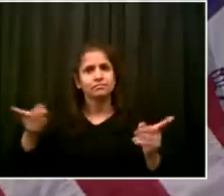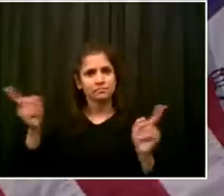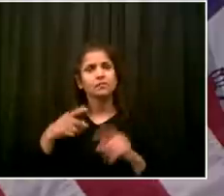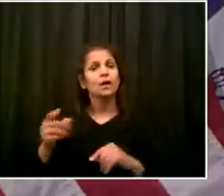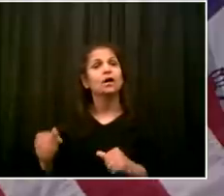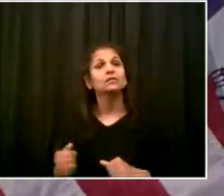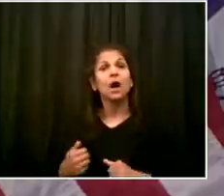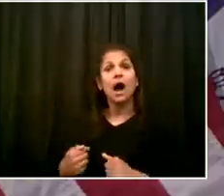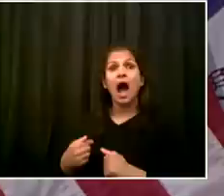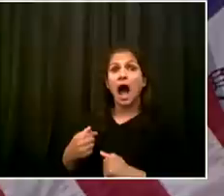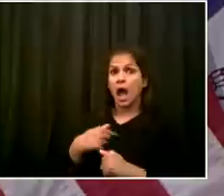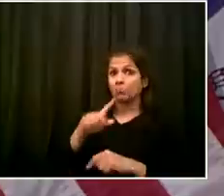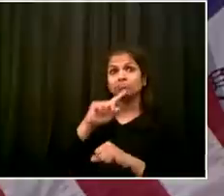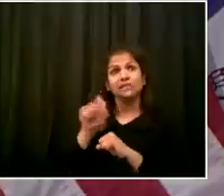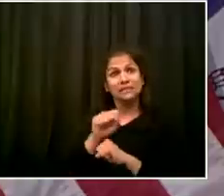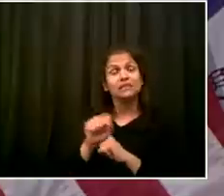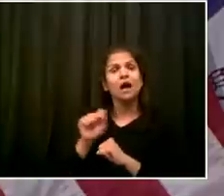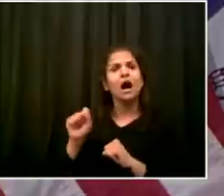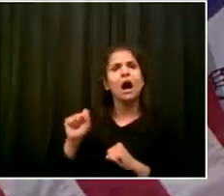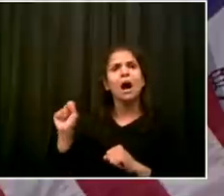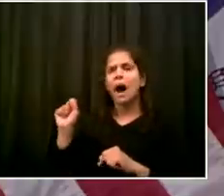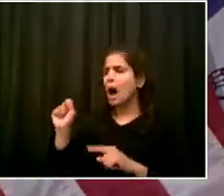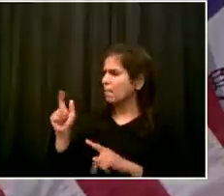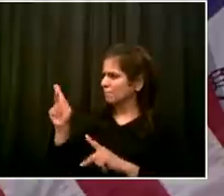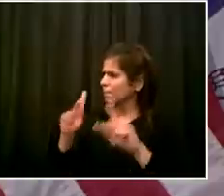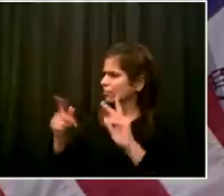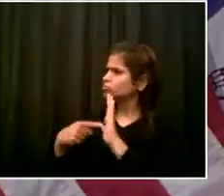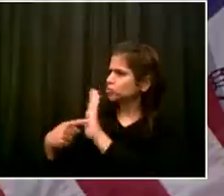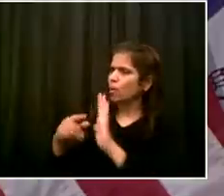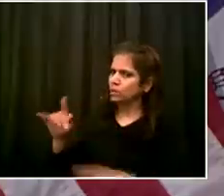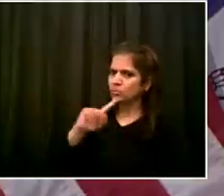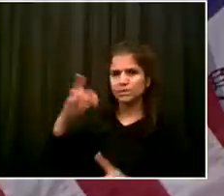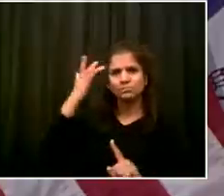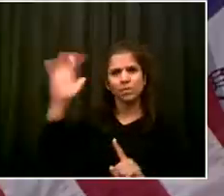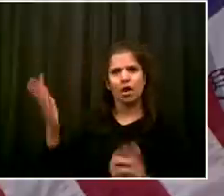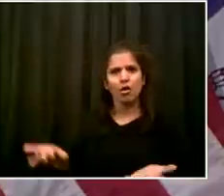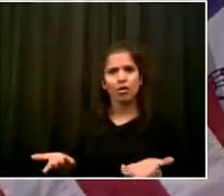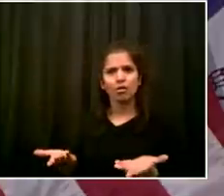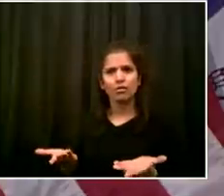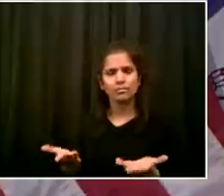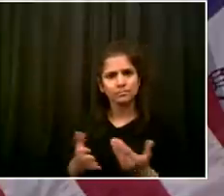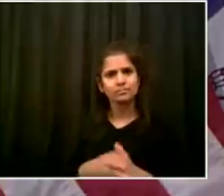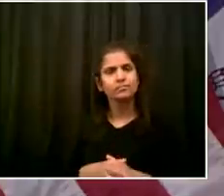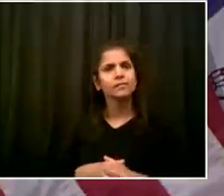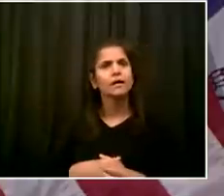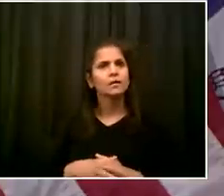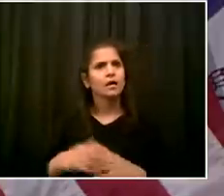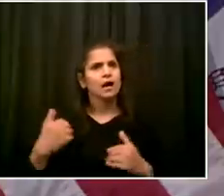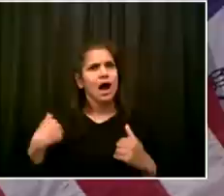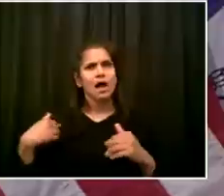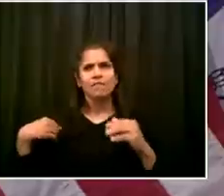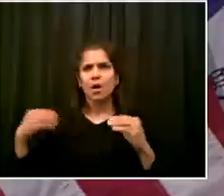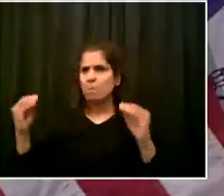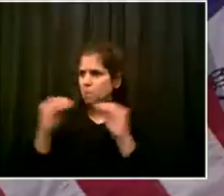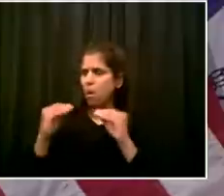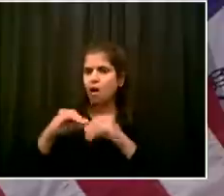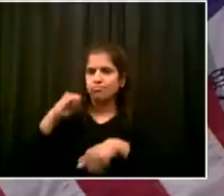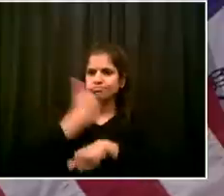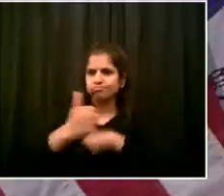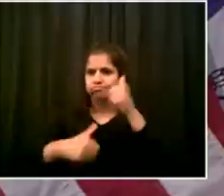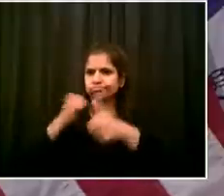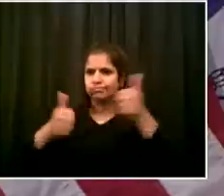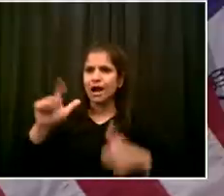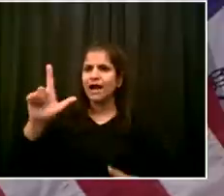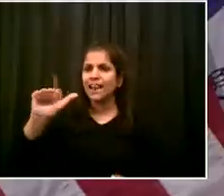accepting that test. It's definitely where we're going to trend going forward. It is faster. It is easier. It causes